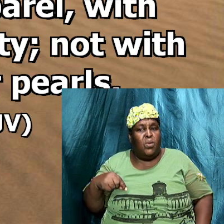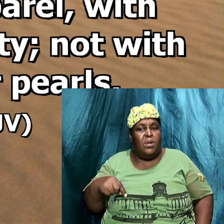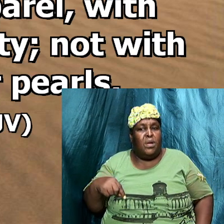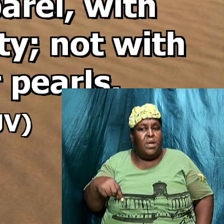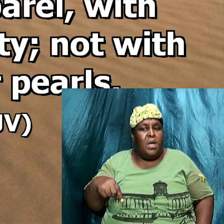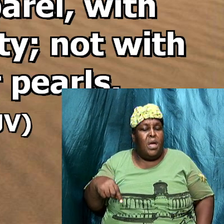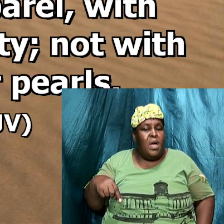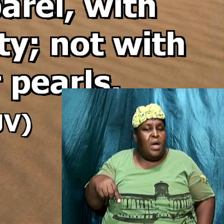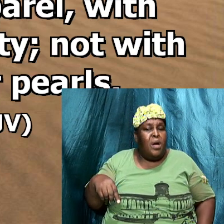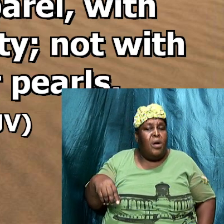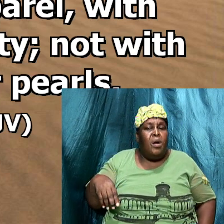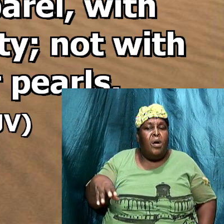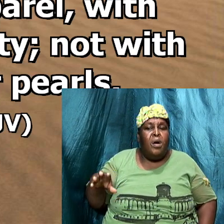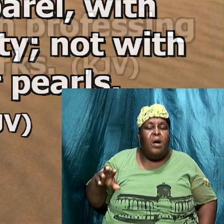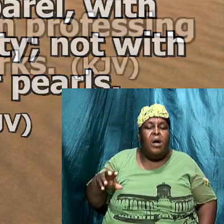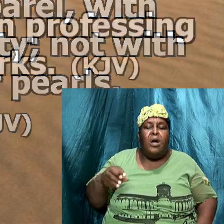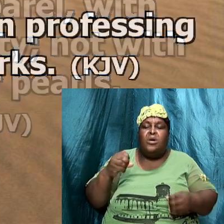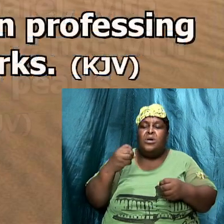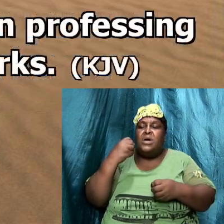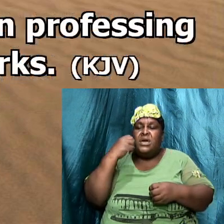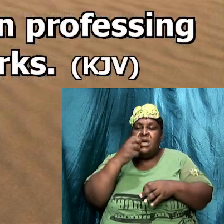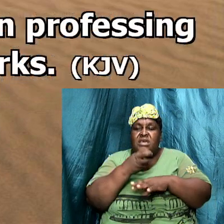pearls or costly arrays